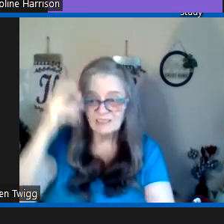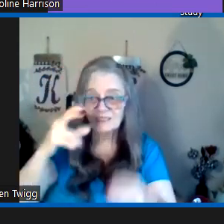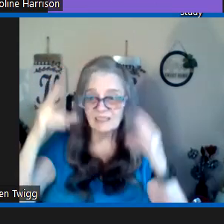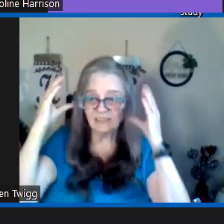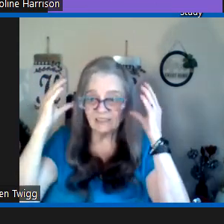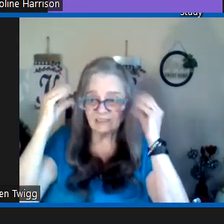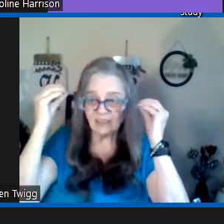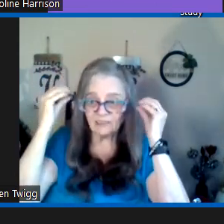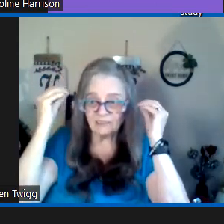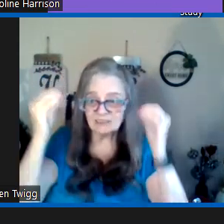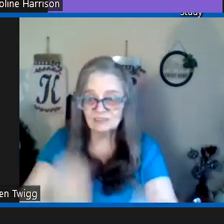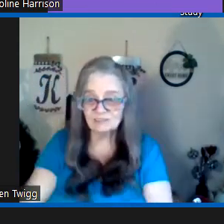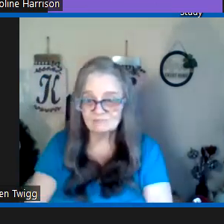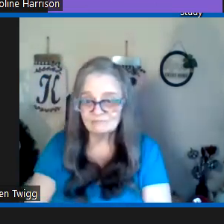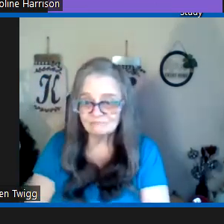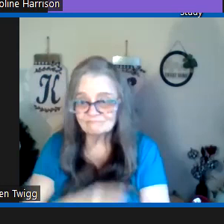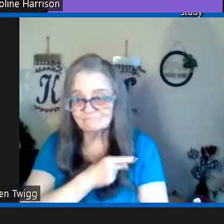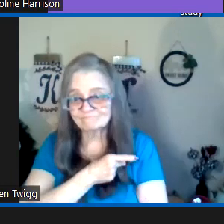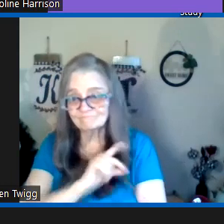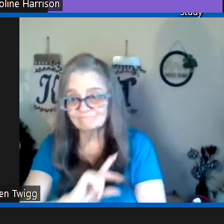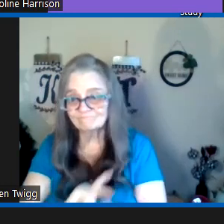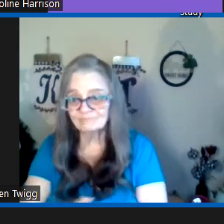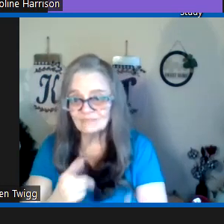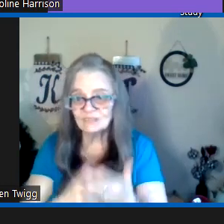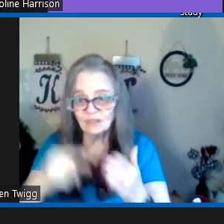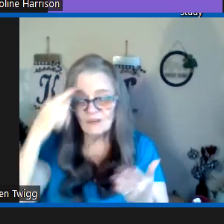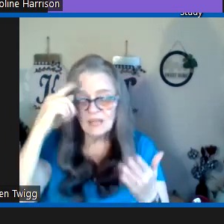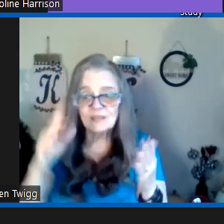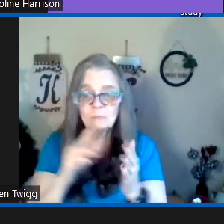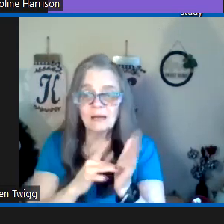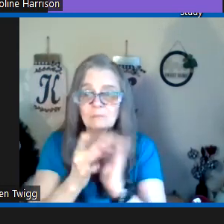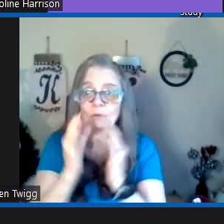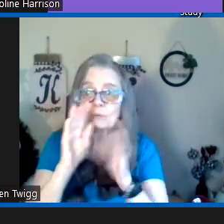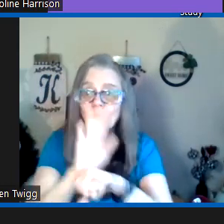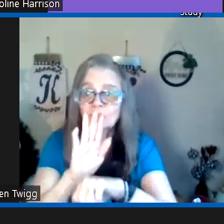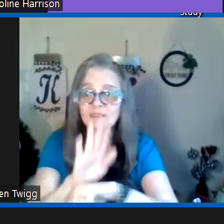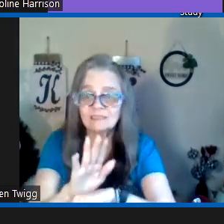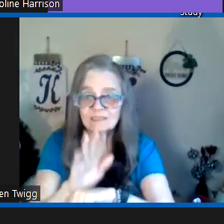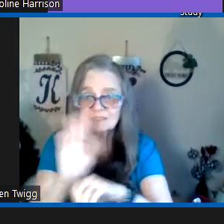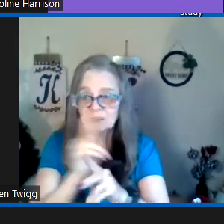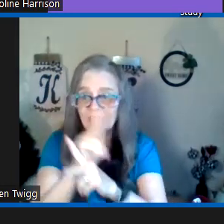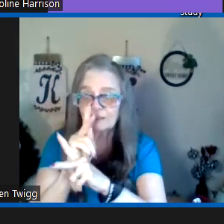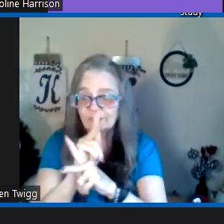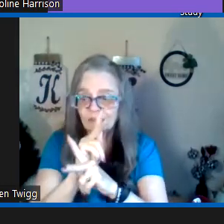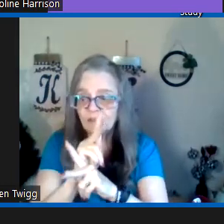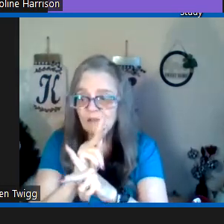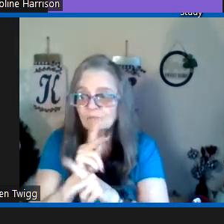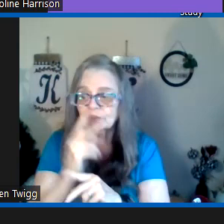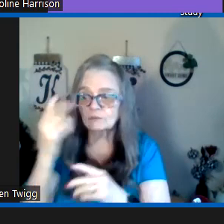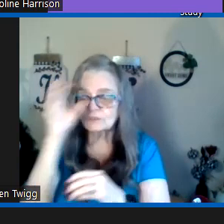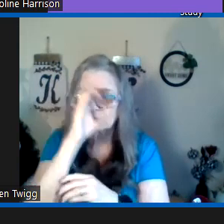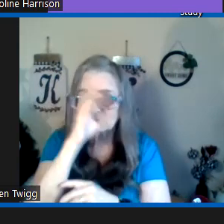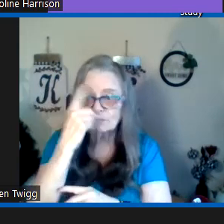doctrines so the bible warns us to be careful